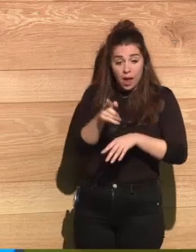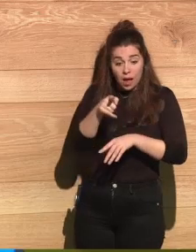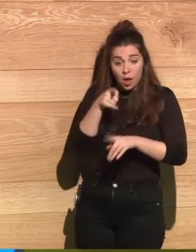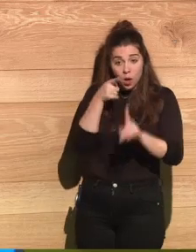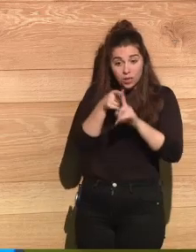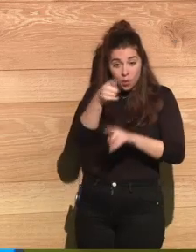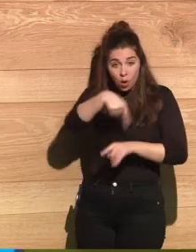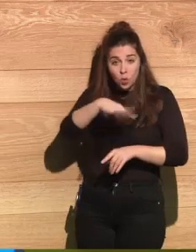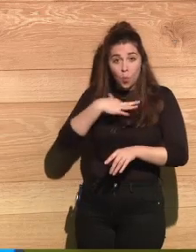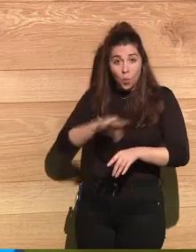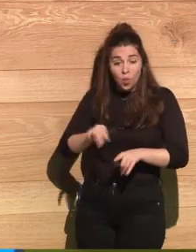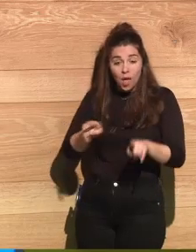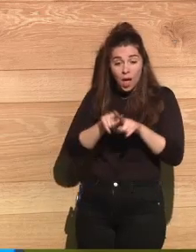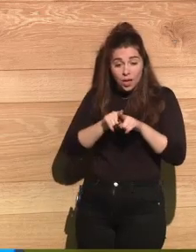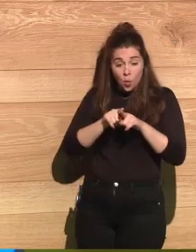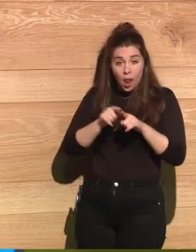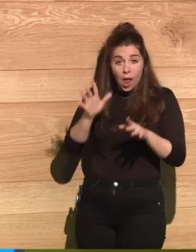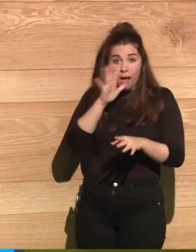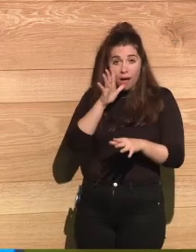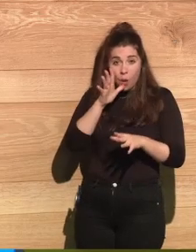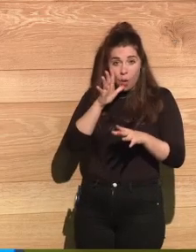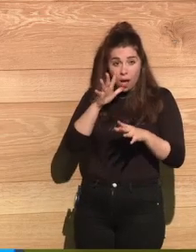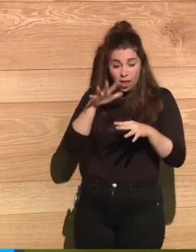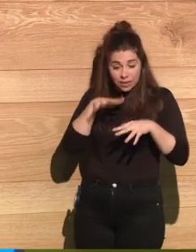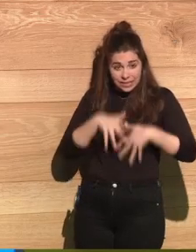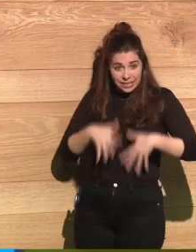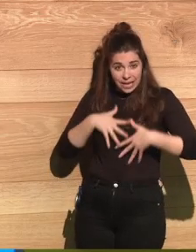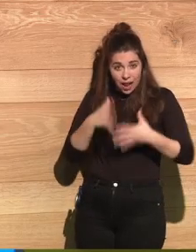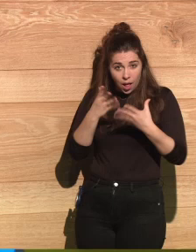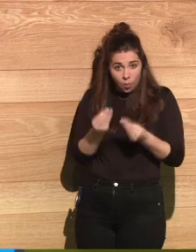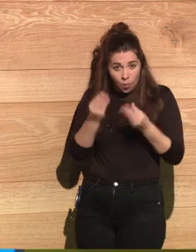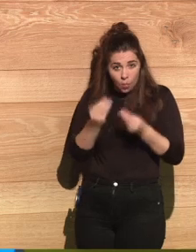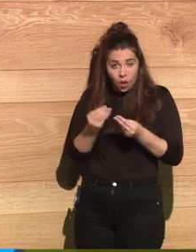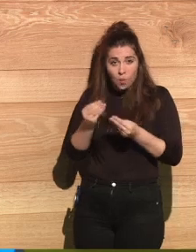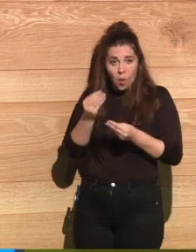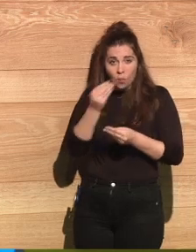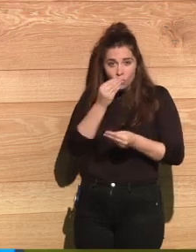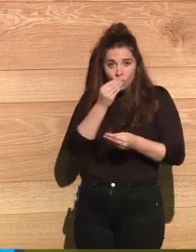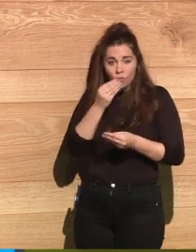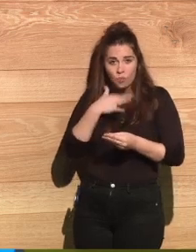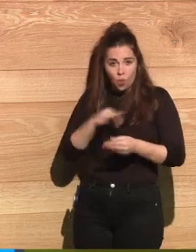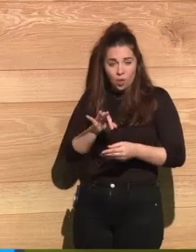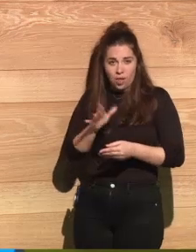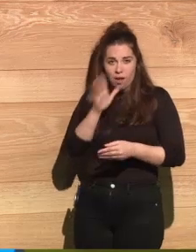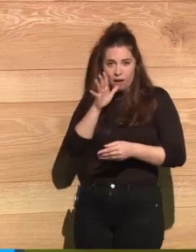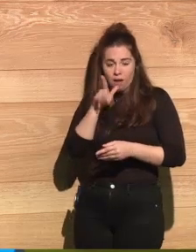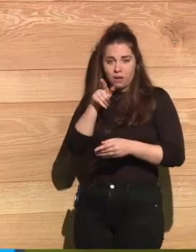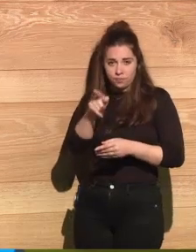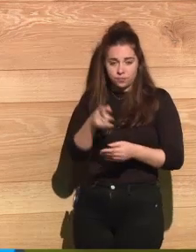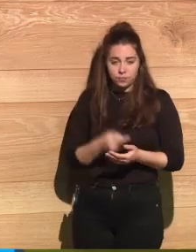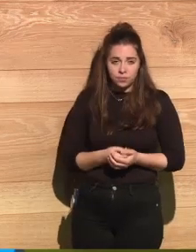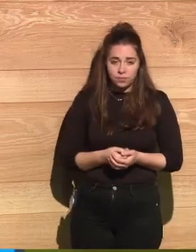Just like that. I looked around and see if there were